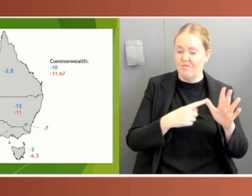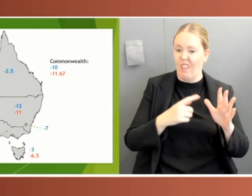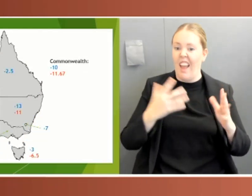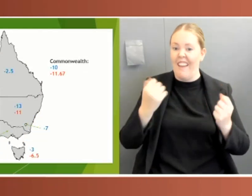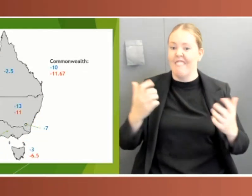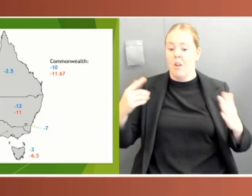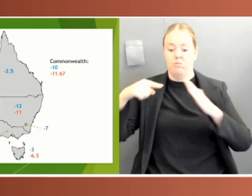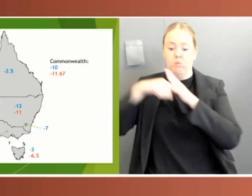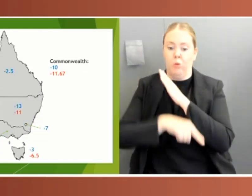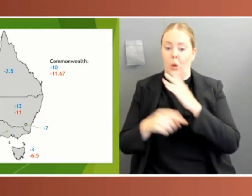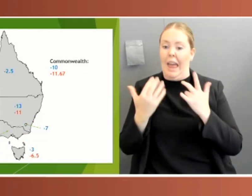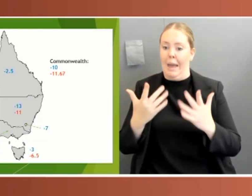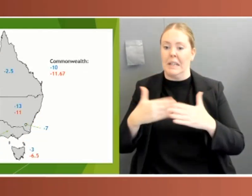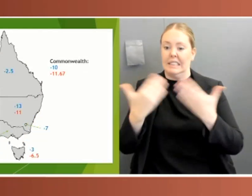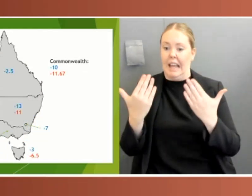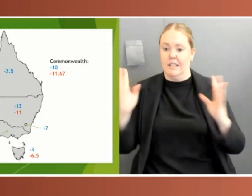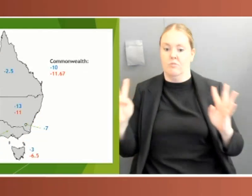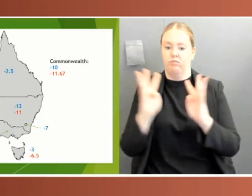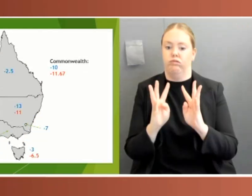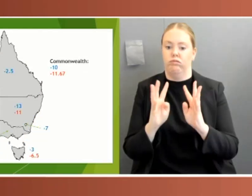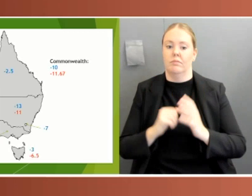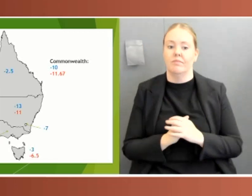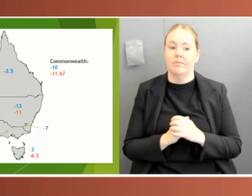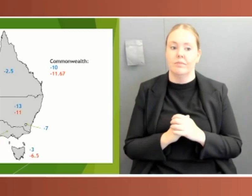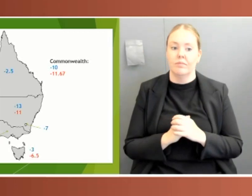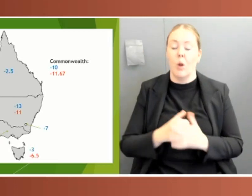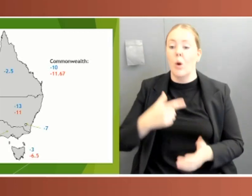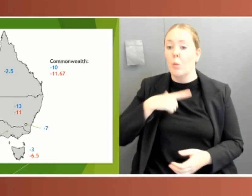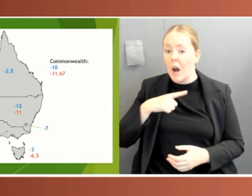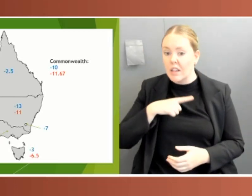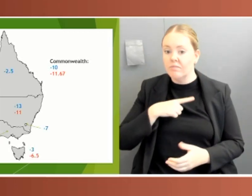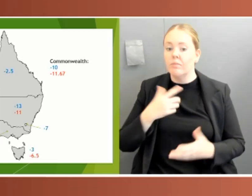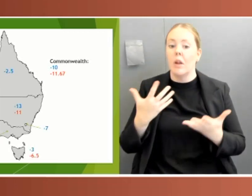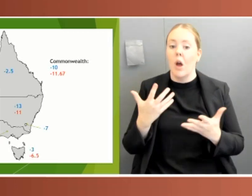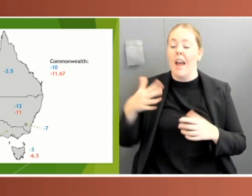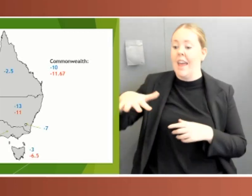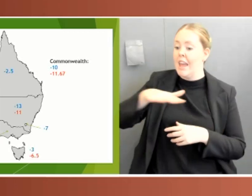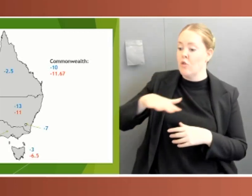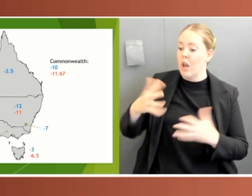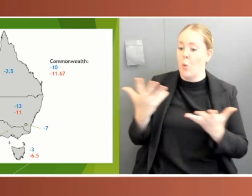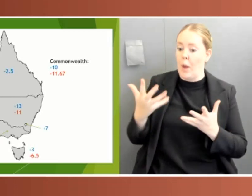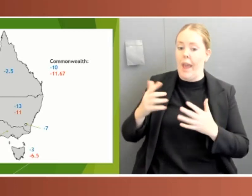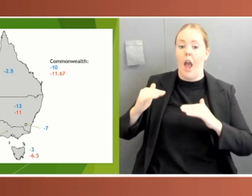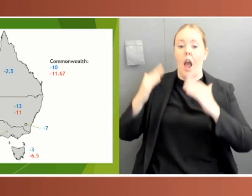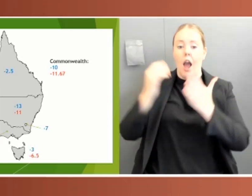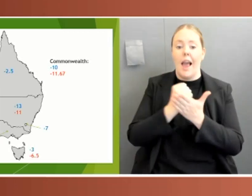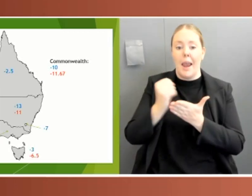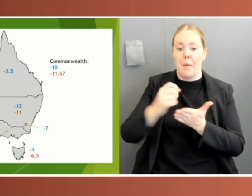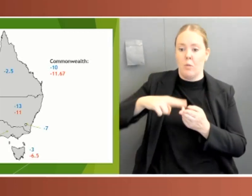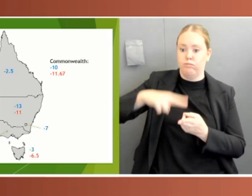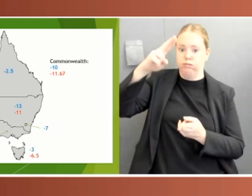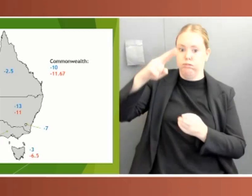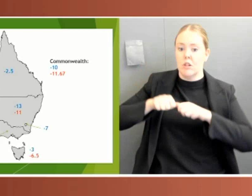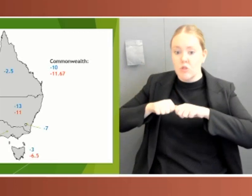case numbers and greater transmissibility, or greater risk of transmissibility, lost more days. The New South Wales Parliament was lost the greatest number of days in 2020,